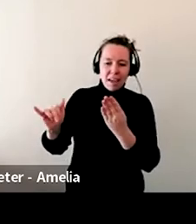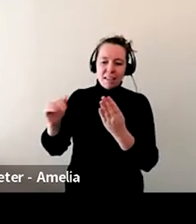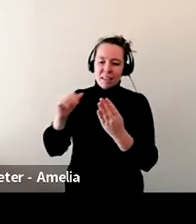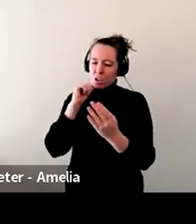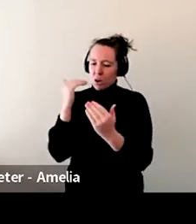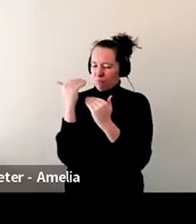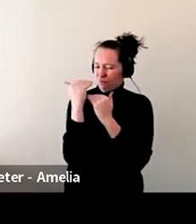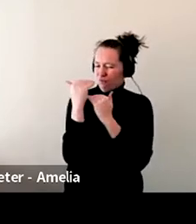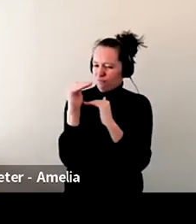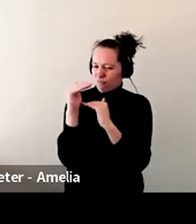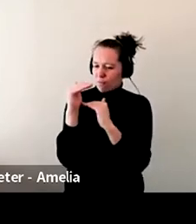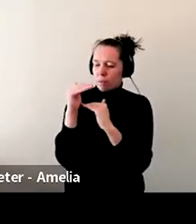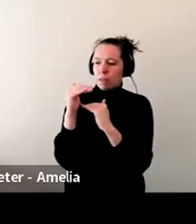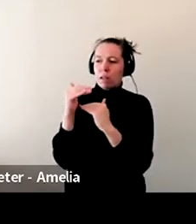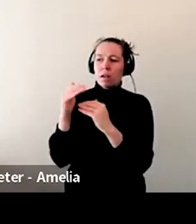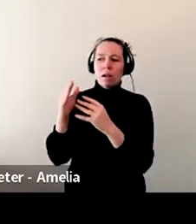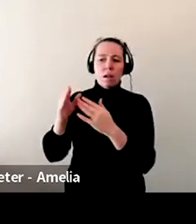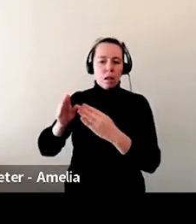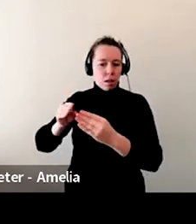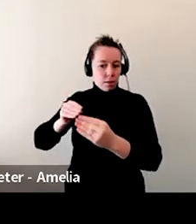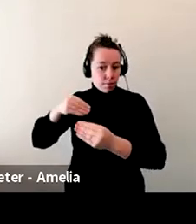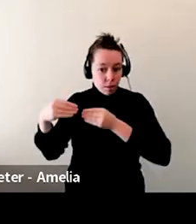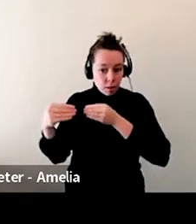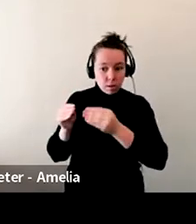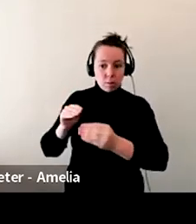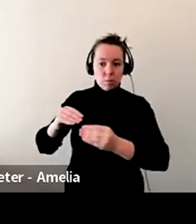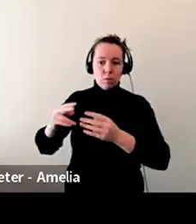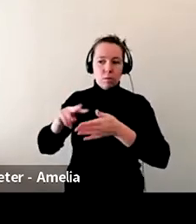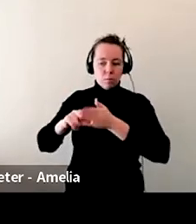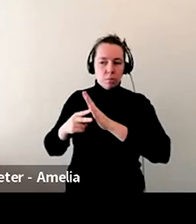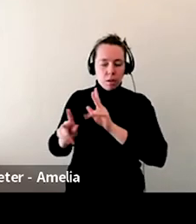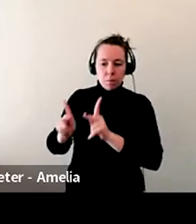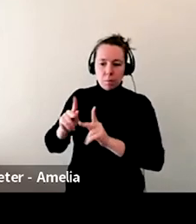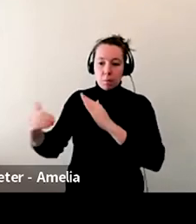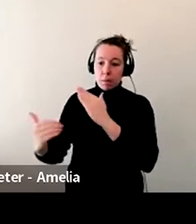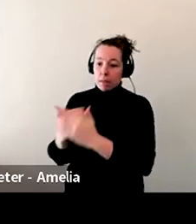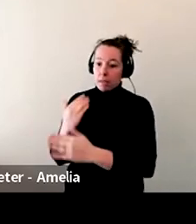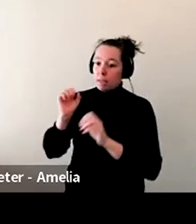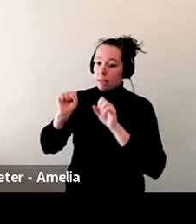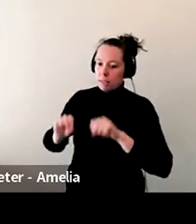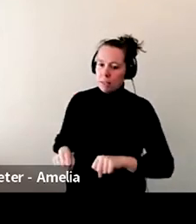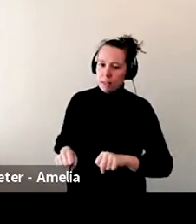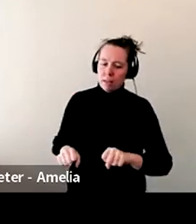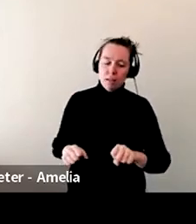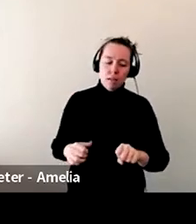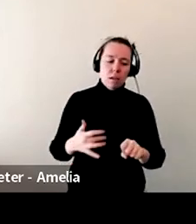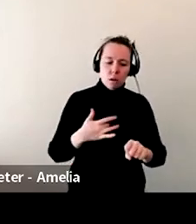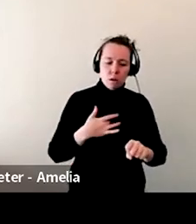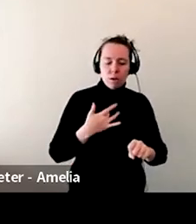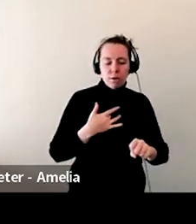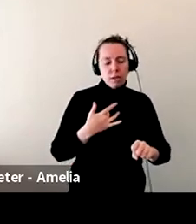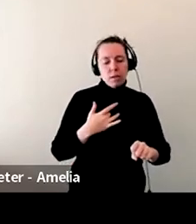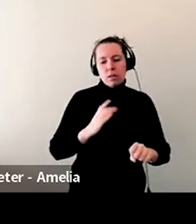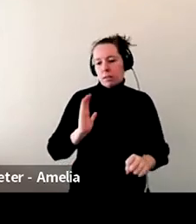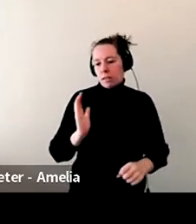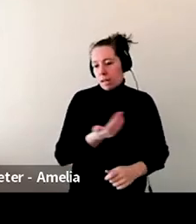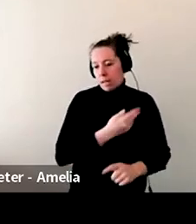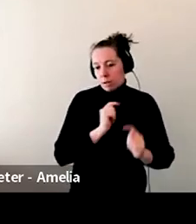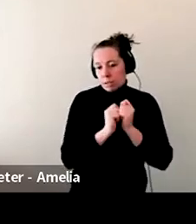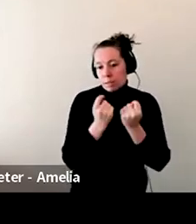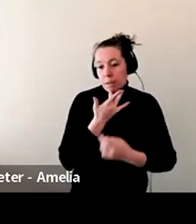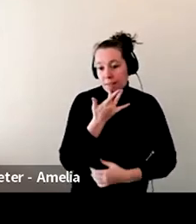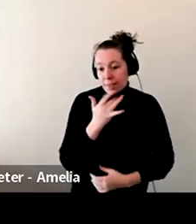there before, you know, things hyped up again. So we fortunately were able to do that. Um, we also